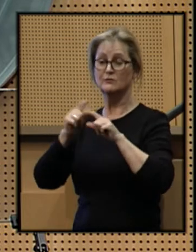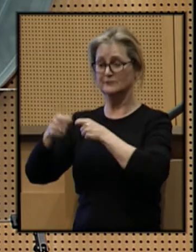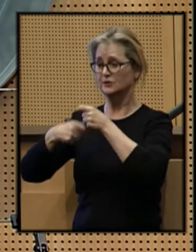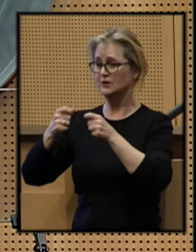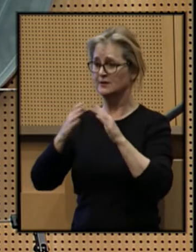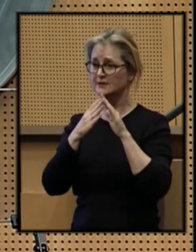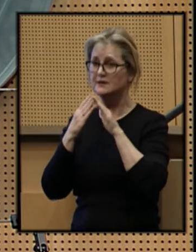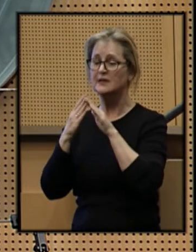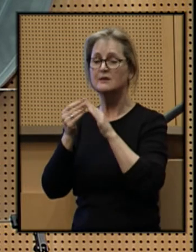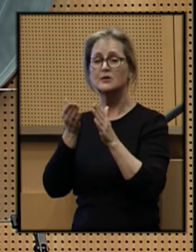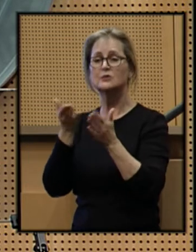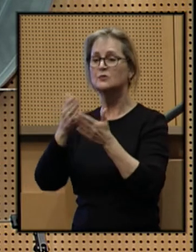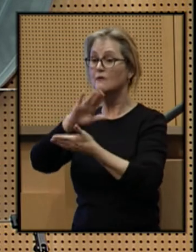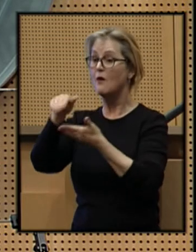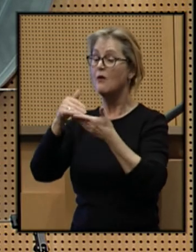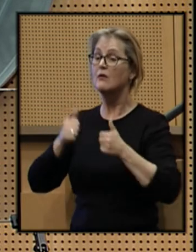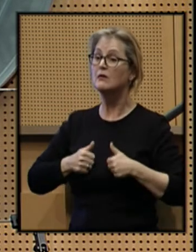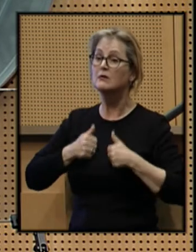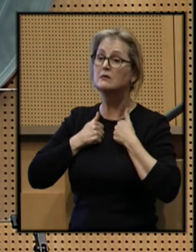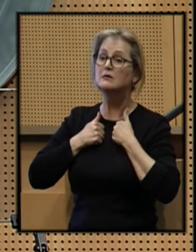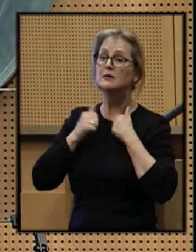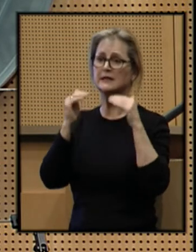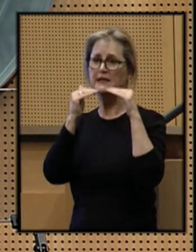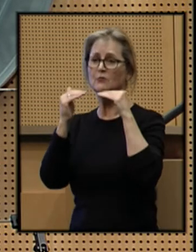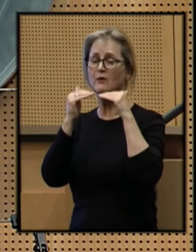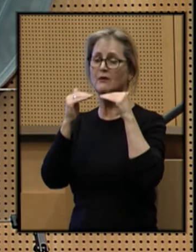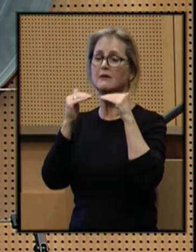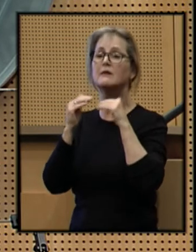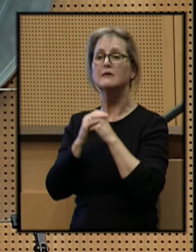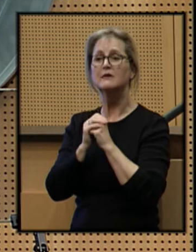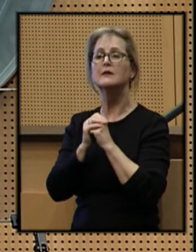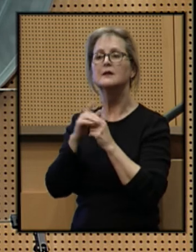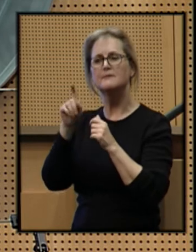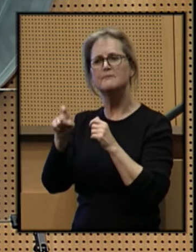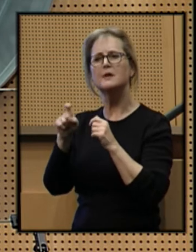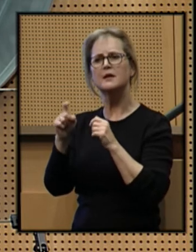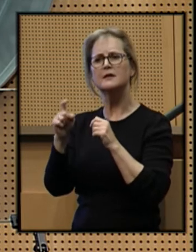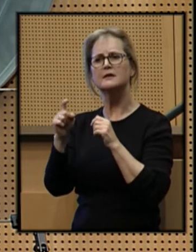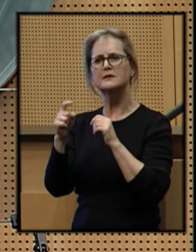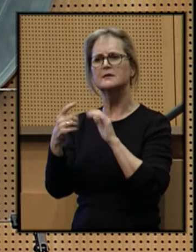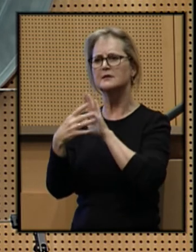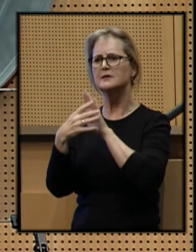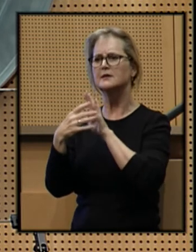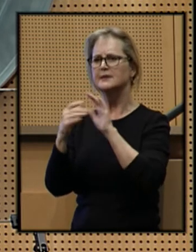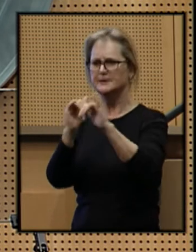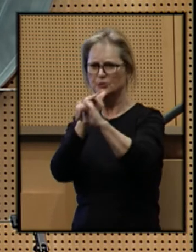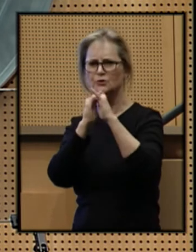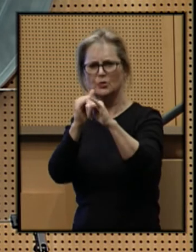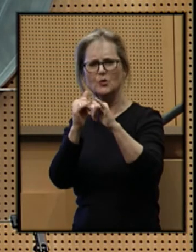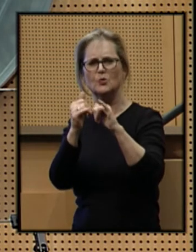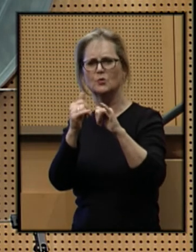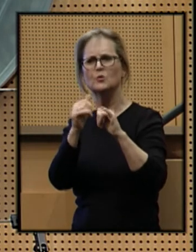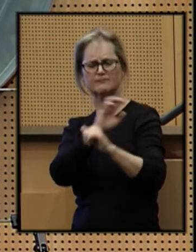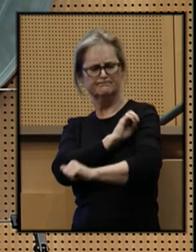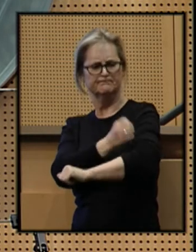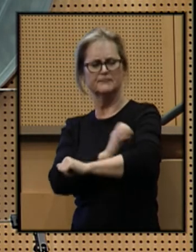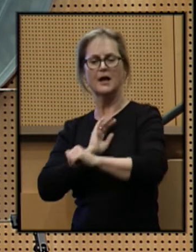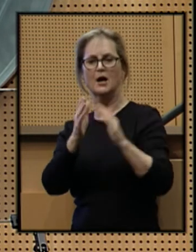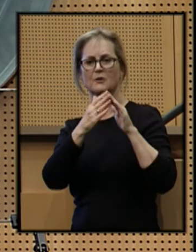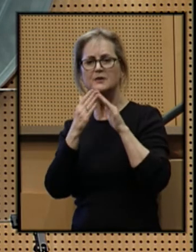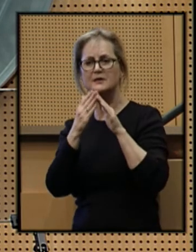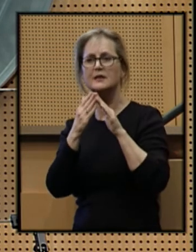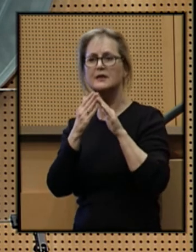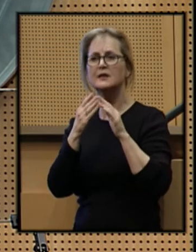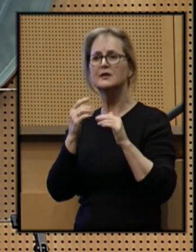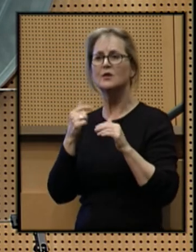and serve all residents justly and equitably, it must mirror the dynamism of our city. Where we